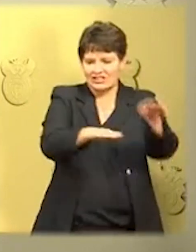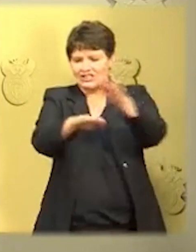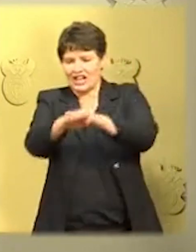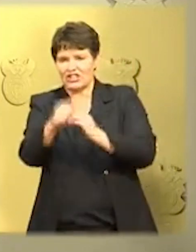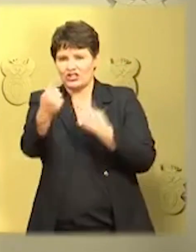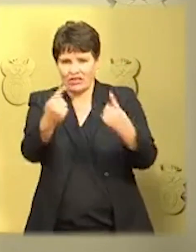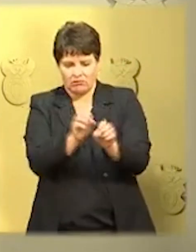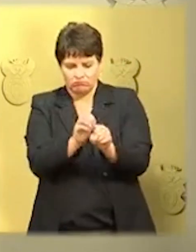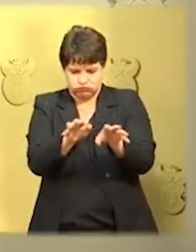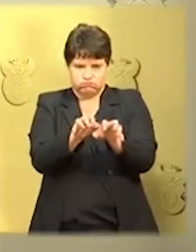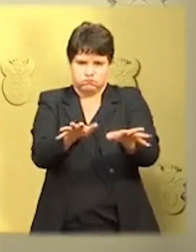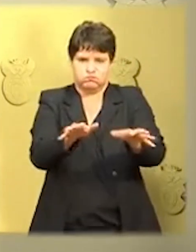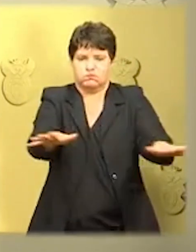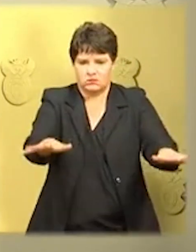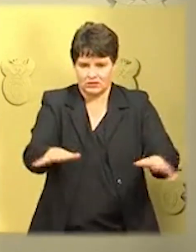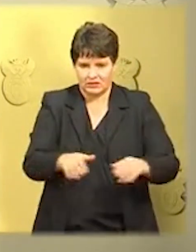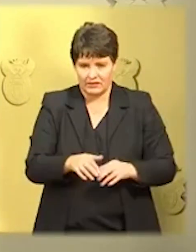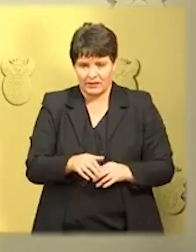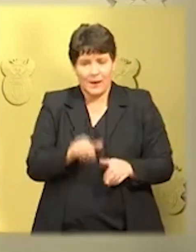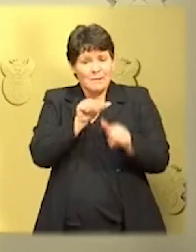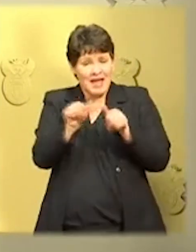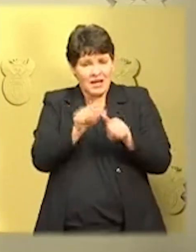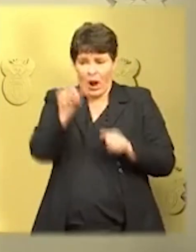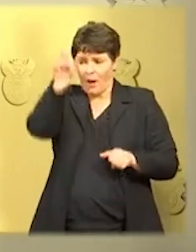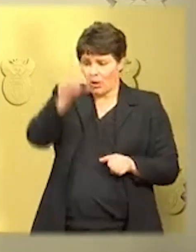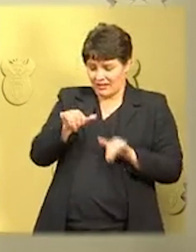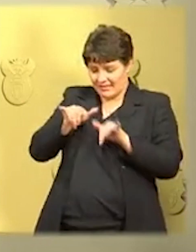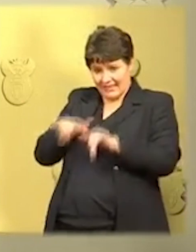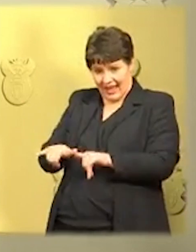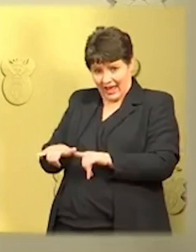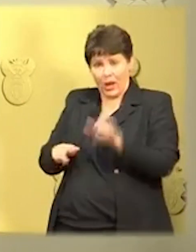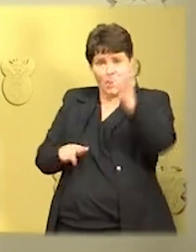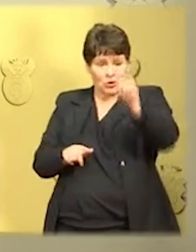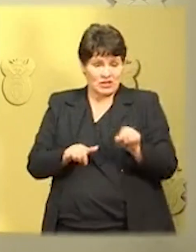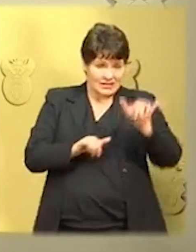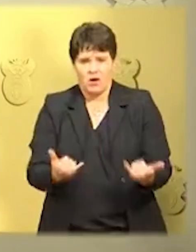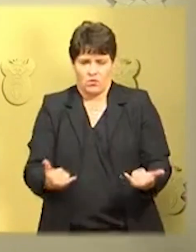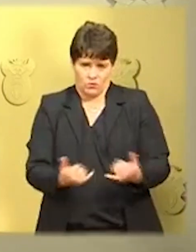and move around, the virus does not travel.